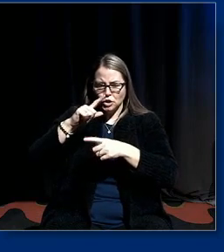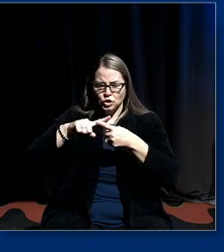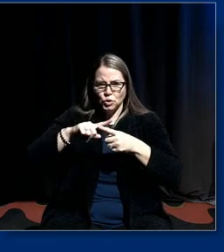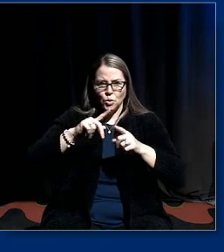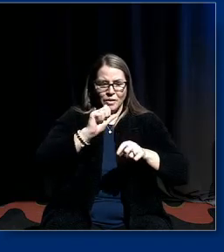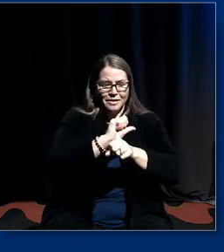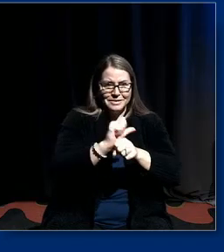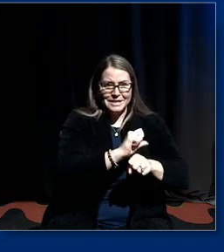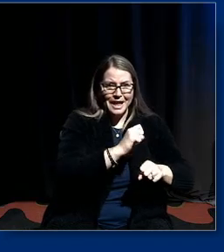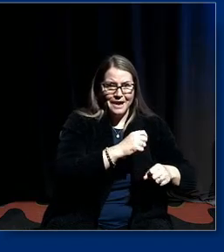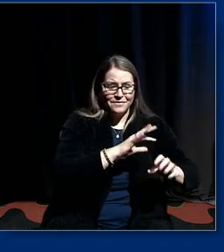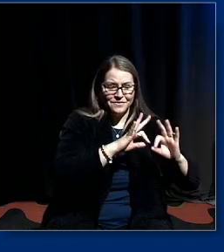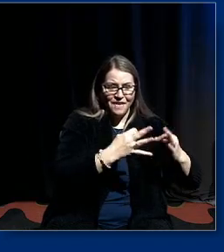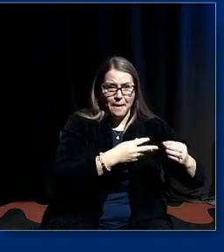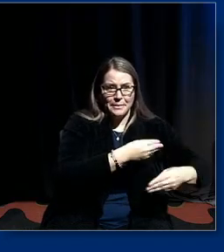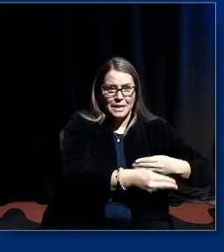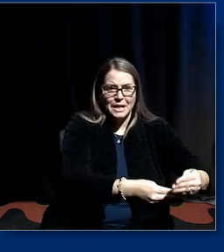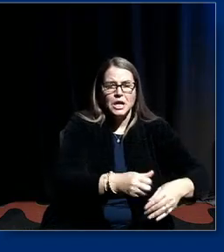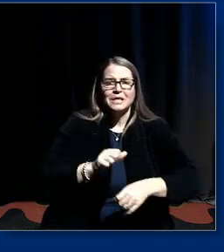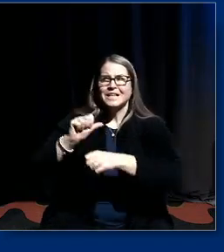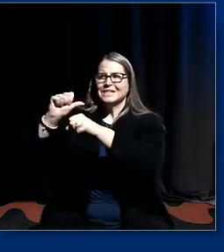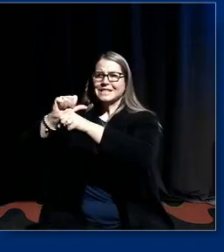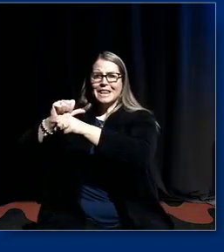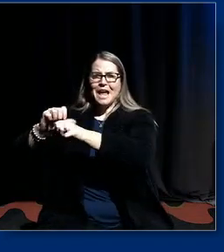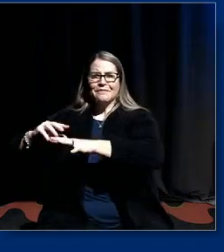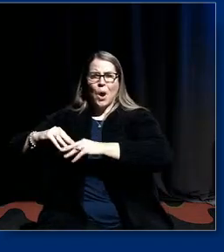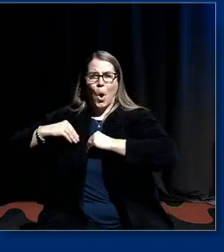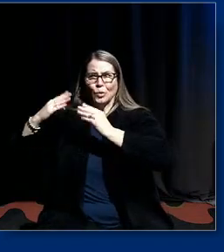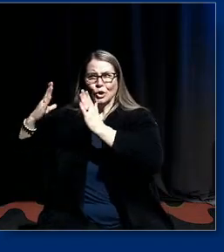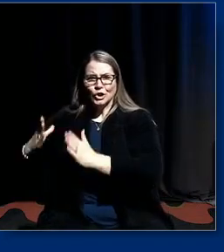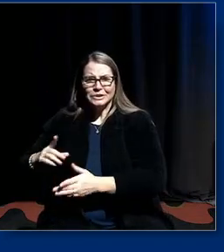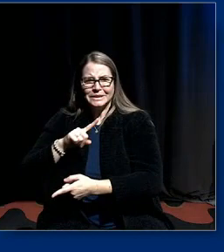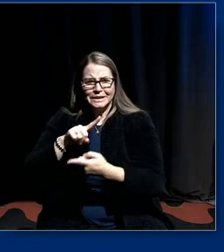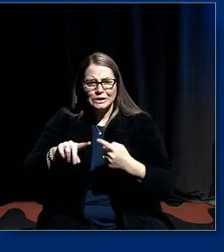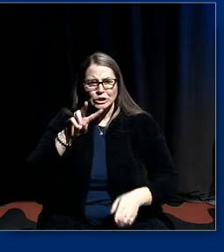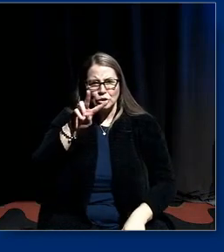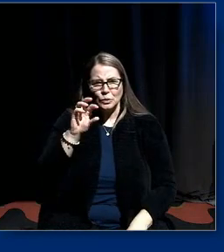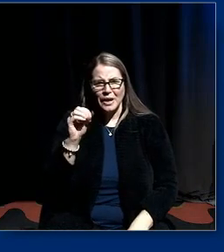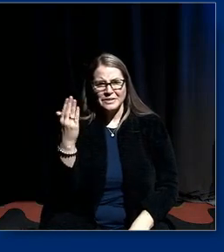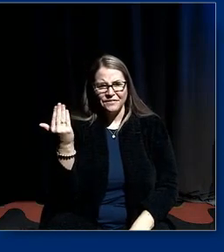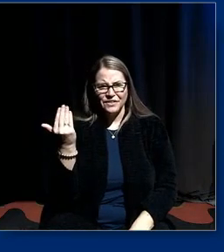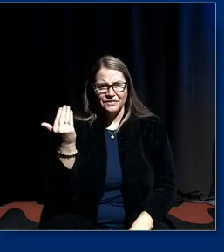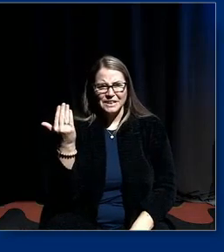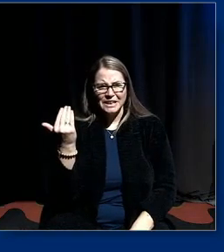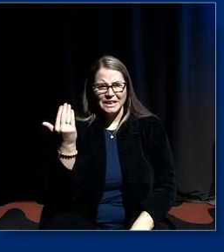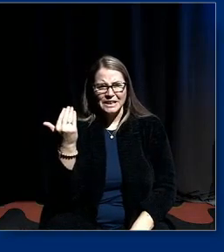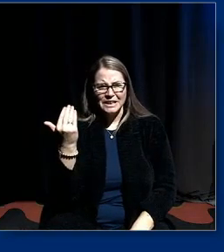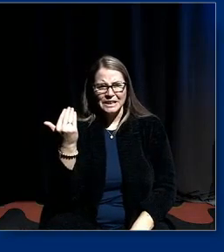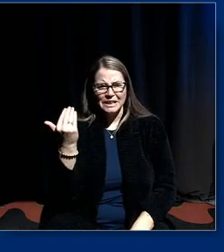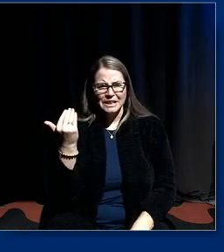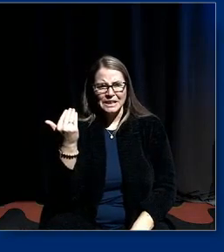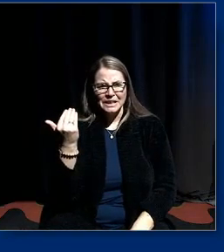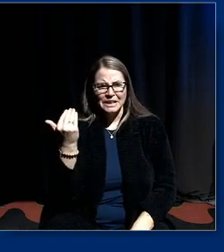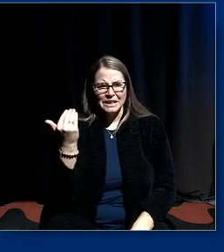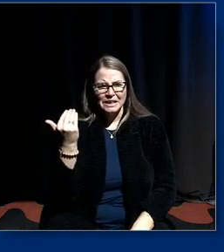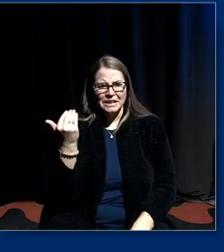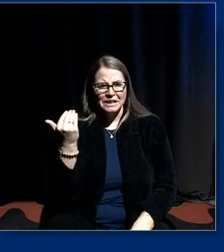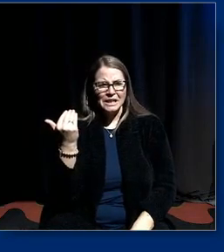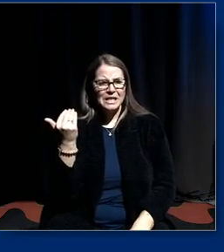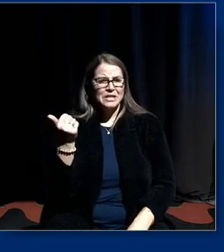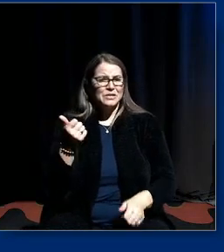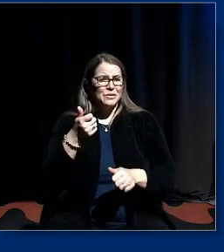of slave owners they were paying off compensation until 2015 so every